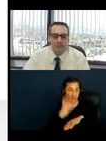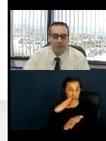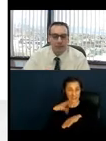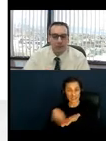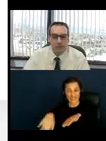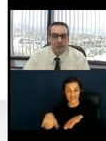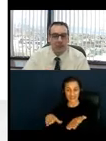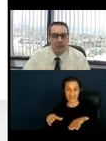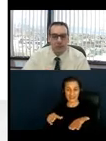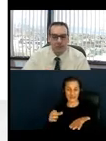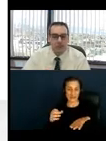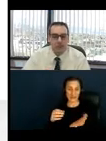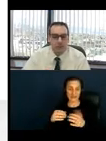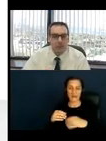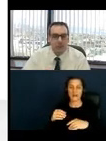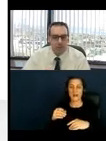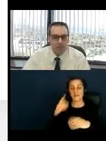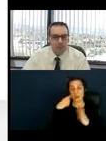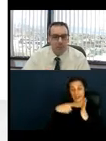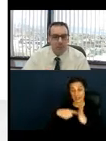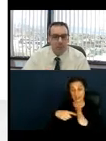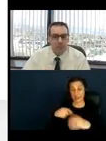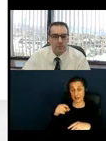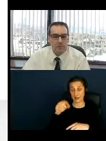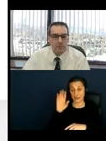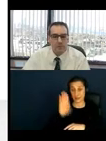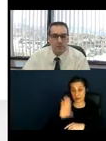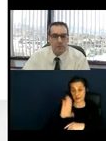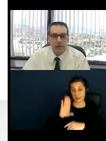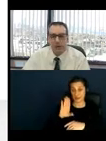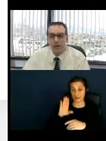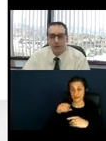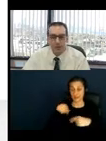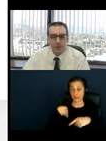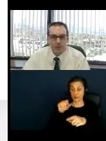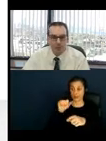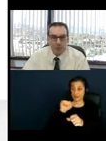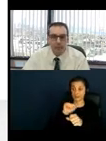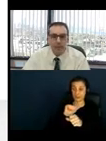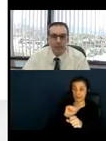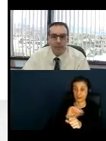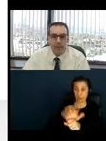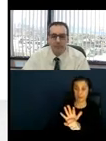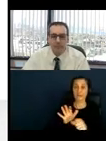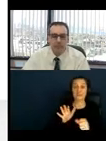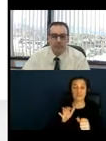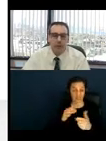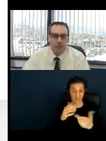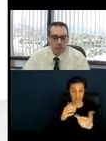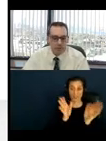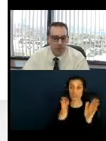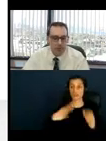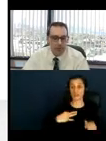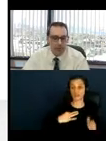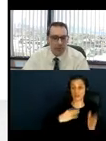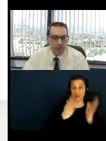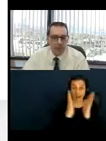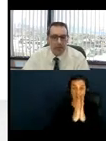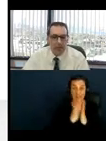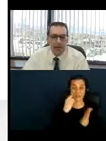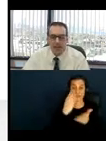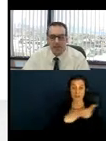variance related to the use of temporary ramps at curbs. They also got some blanket relief related to outdoor dining.